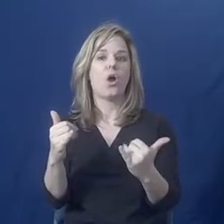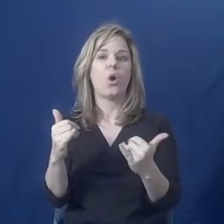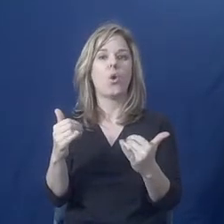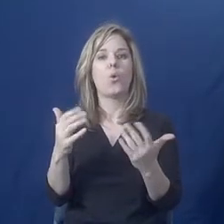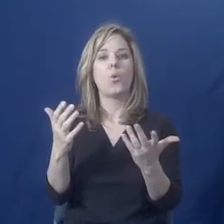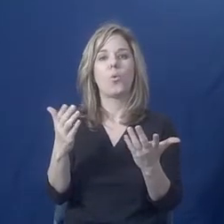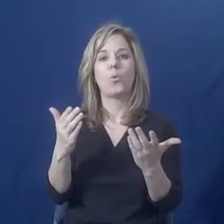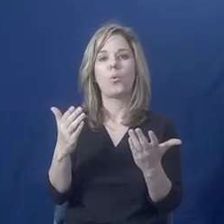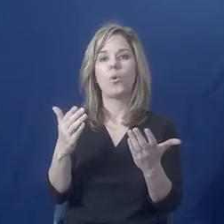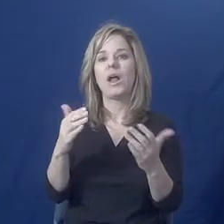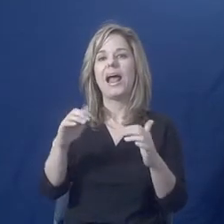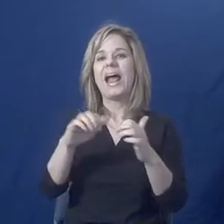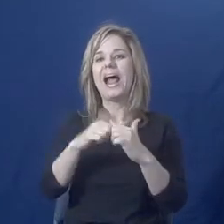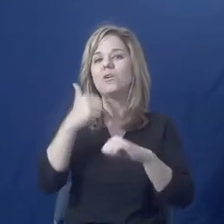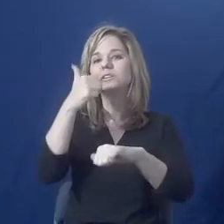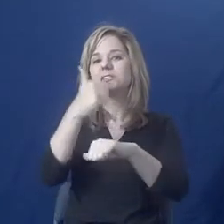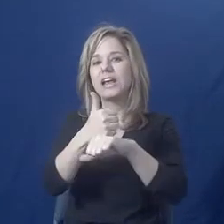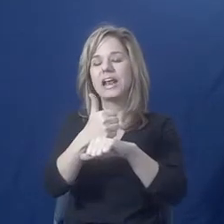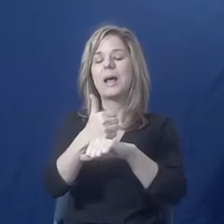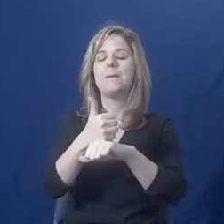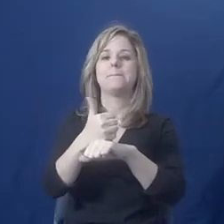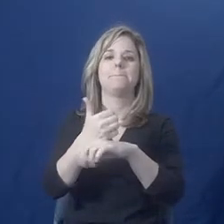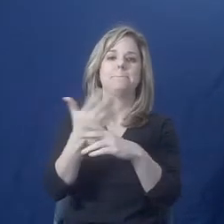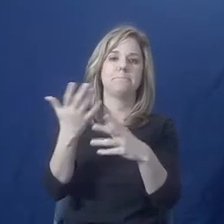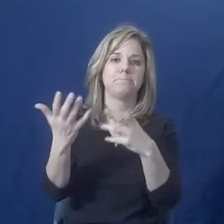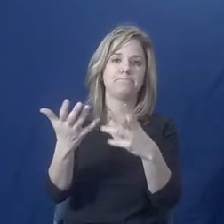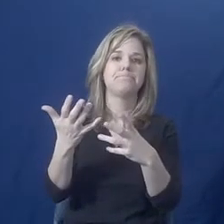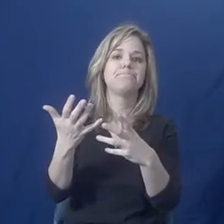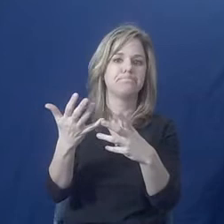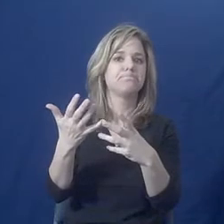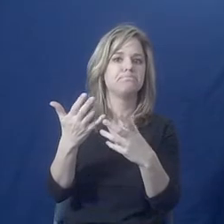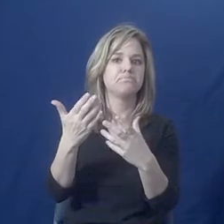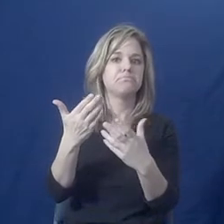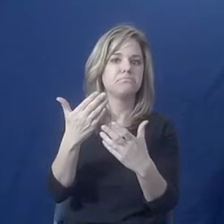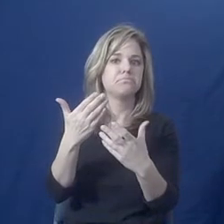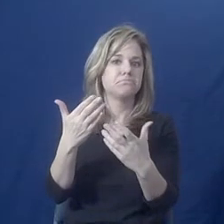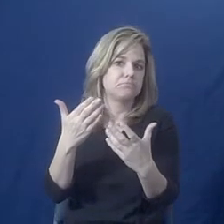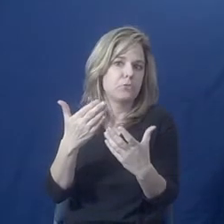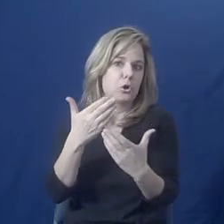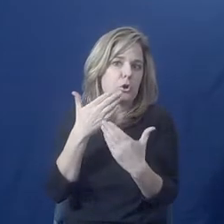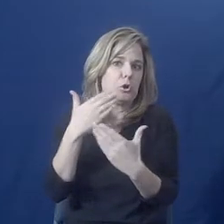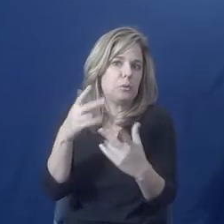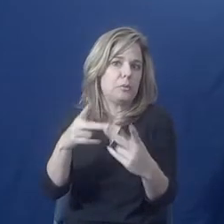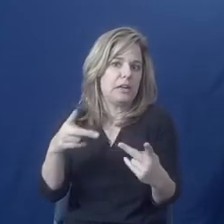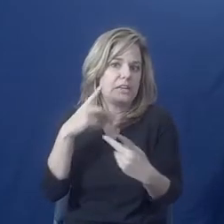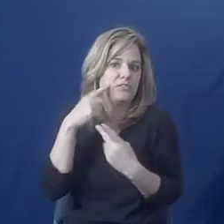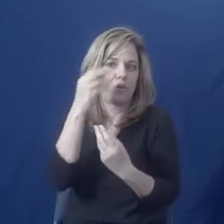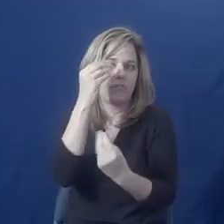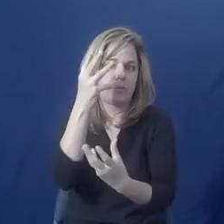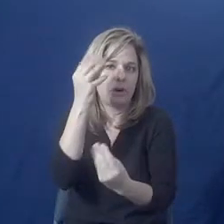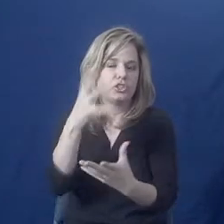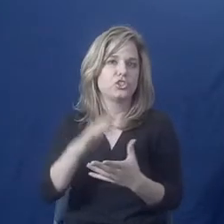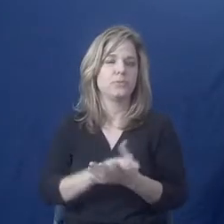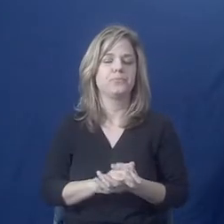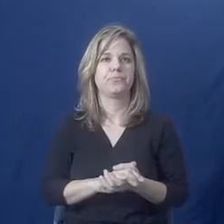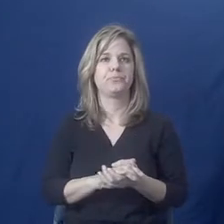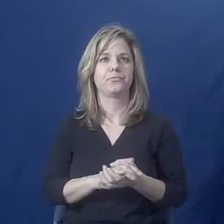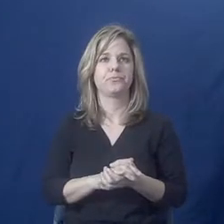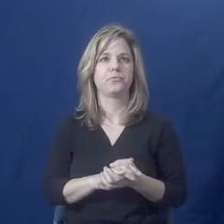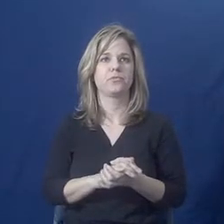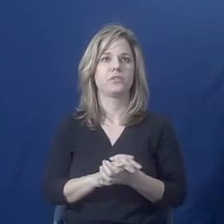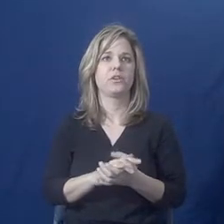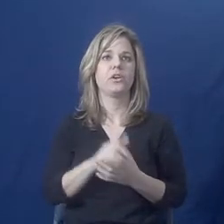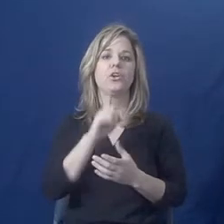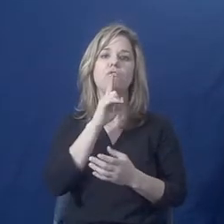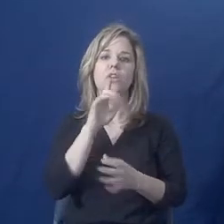do to create a place where you can get the information that you need. It's really important to